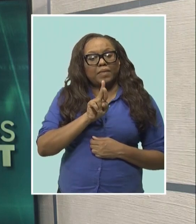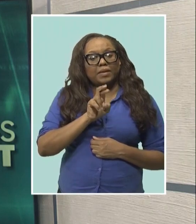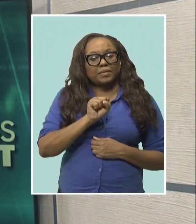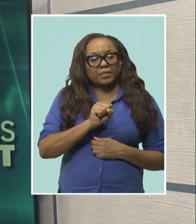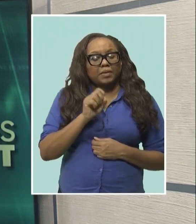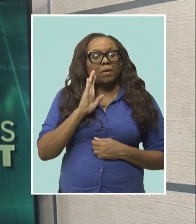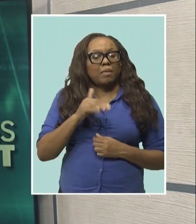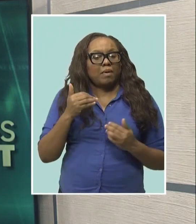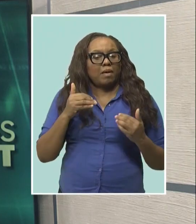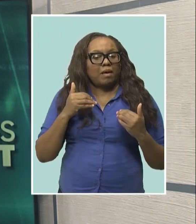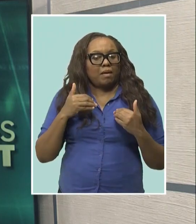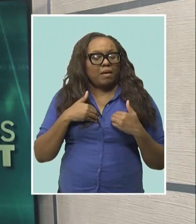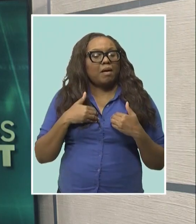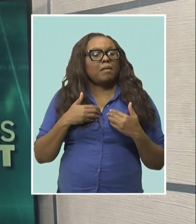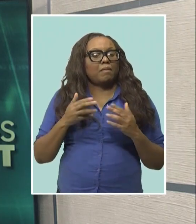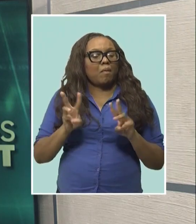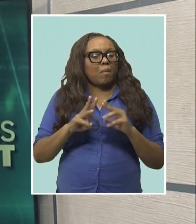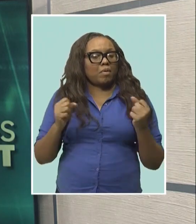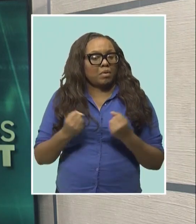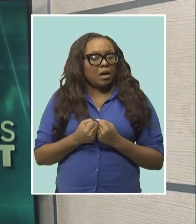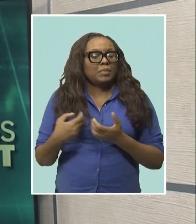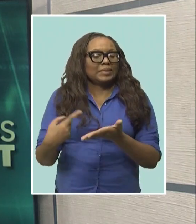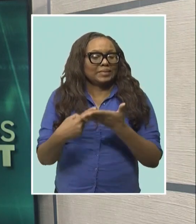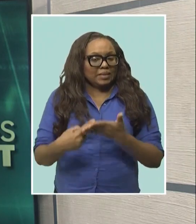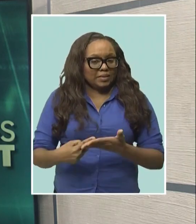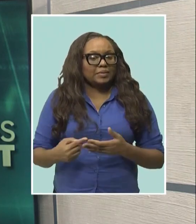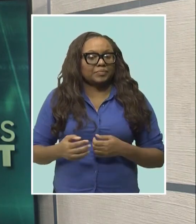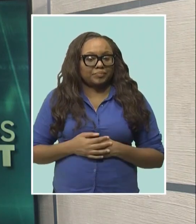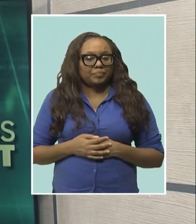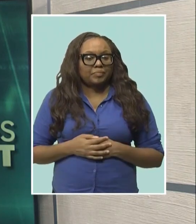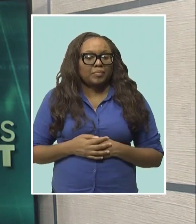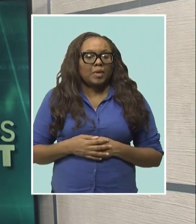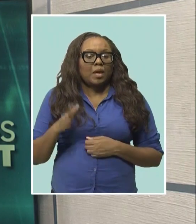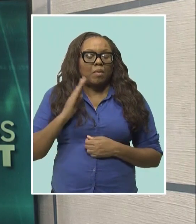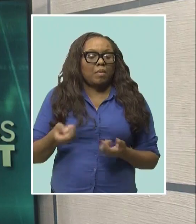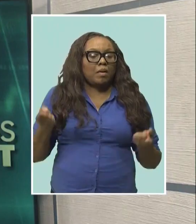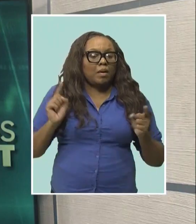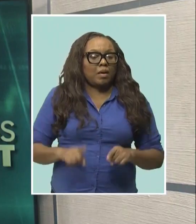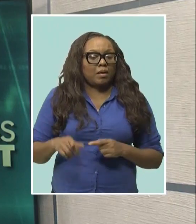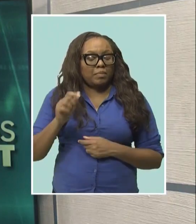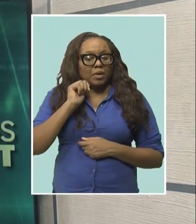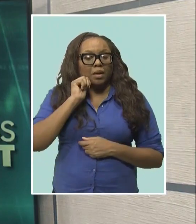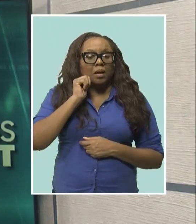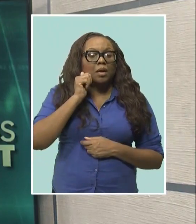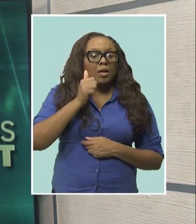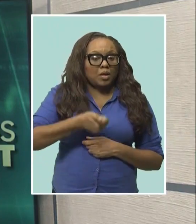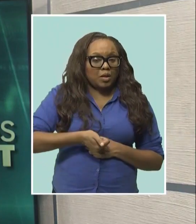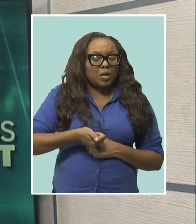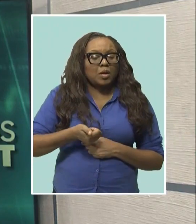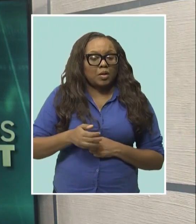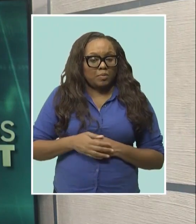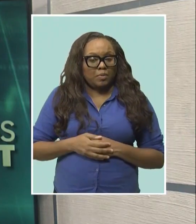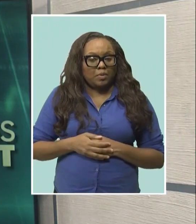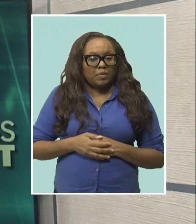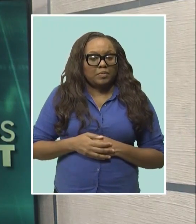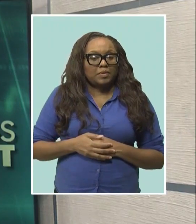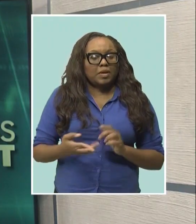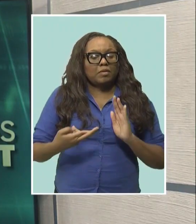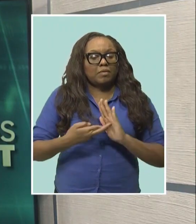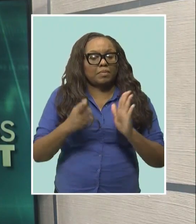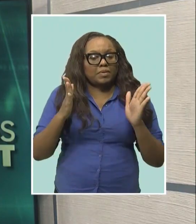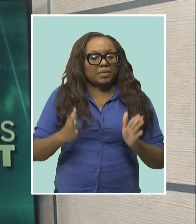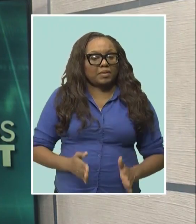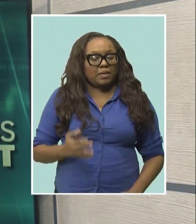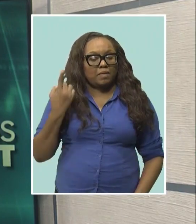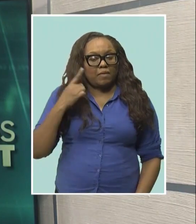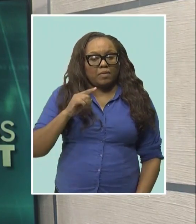of complementary currencies. The webinar, titled Exploring the Potential of Complementary Currency for the Caribbean, will take place